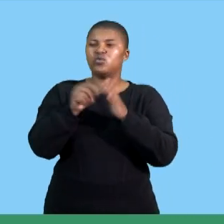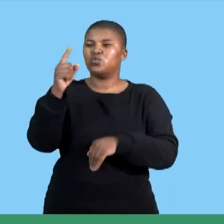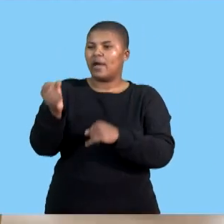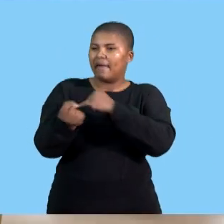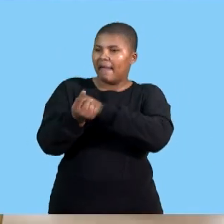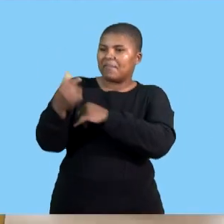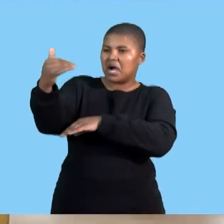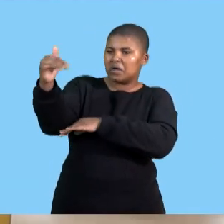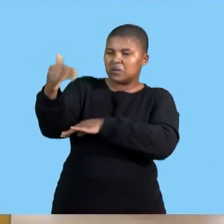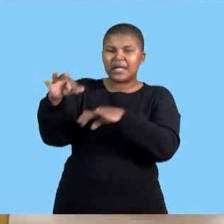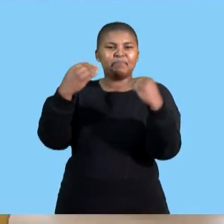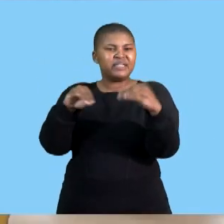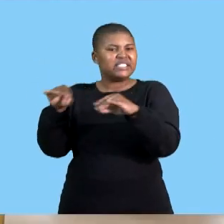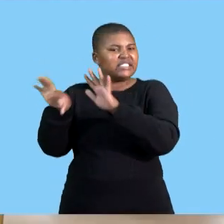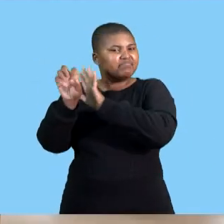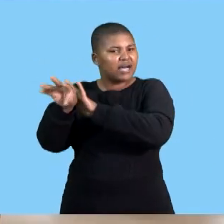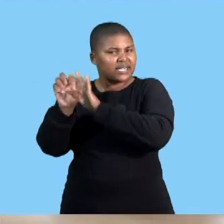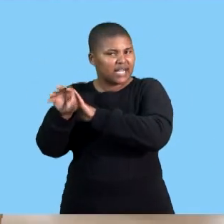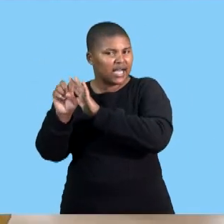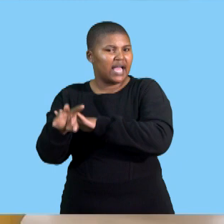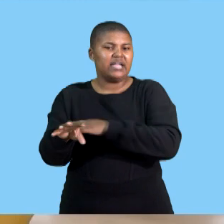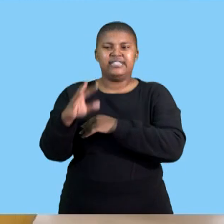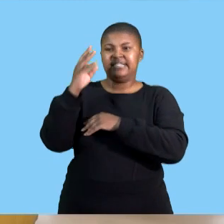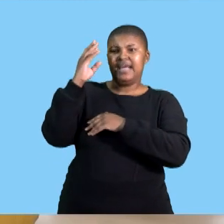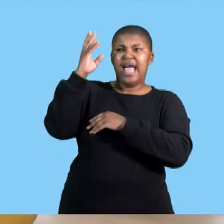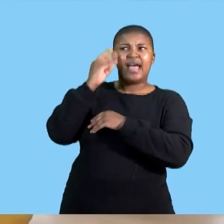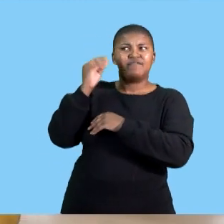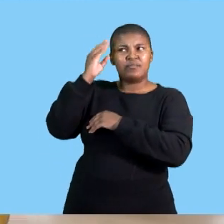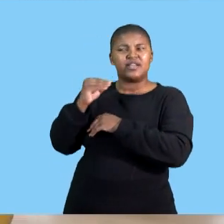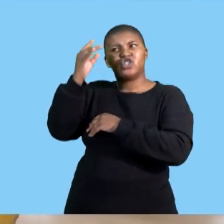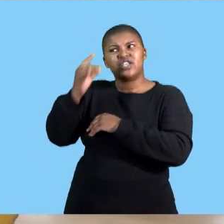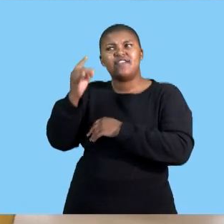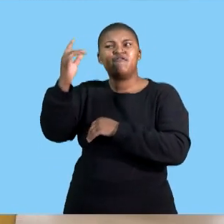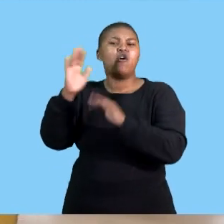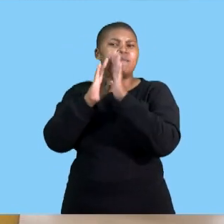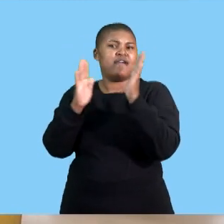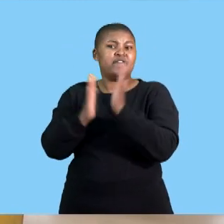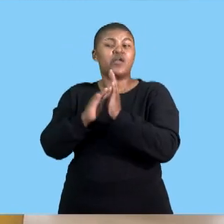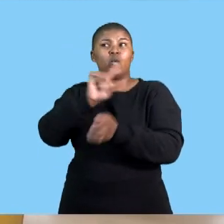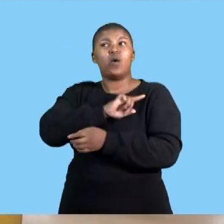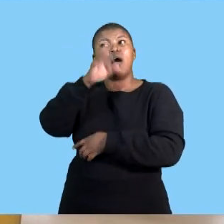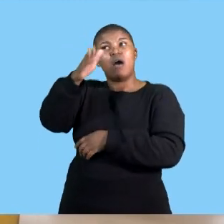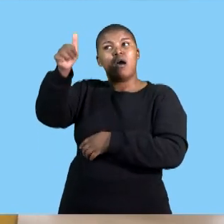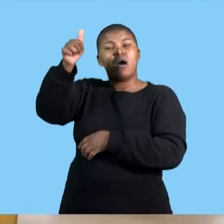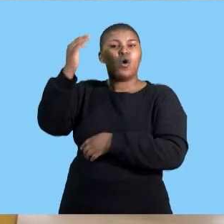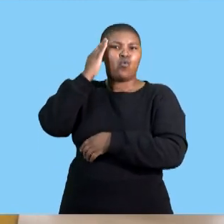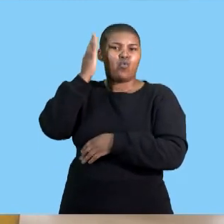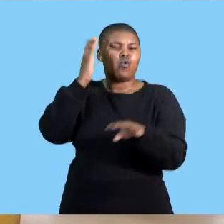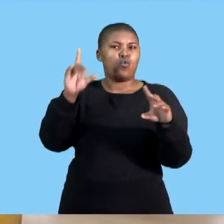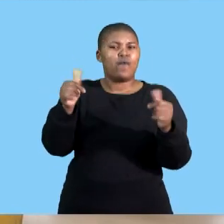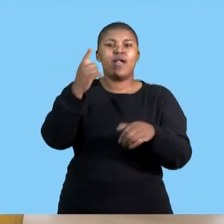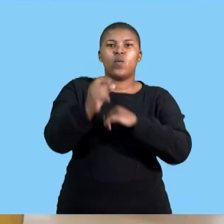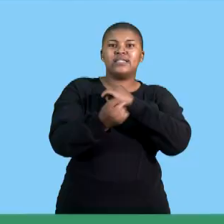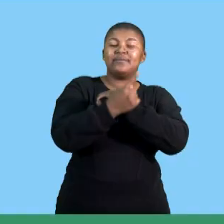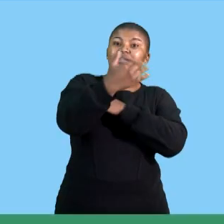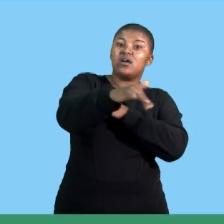information so that management is informed of what exactly is happening on the markets that we operate